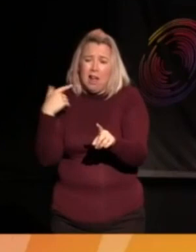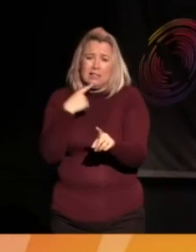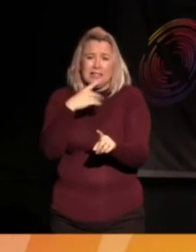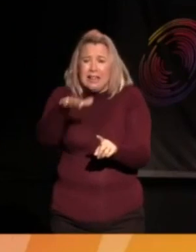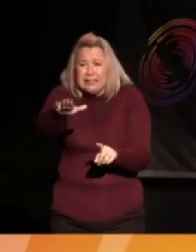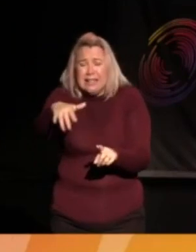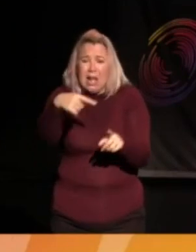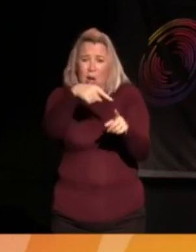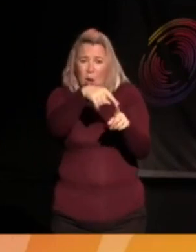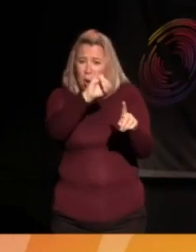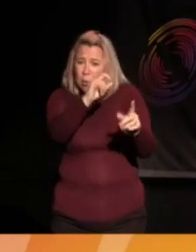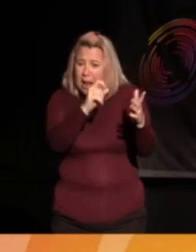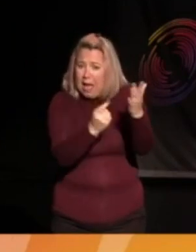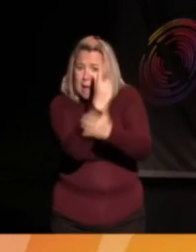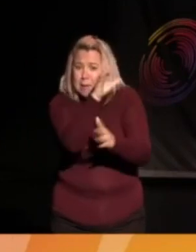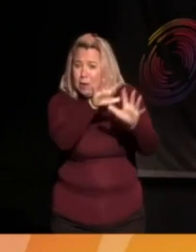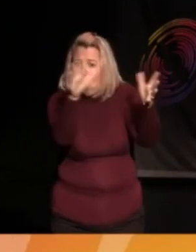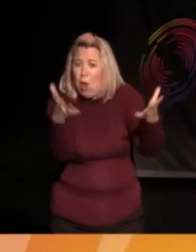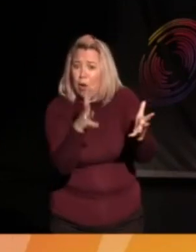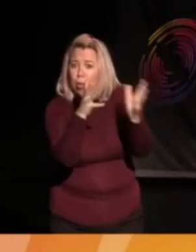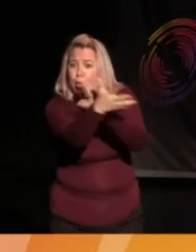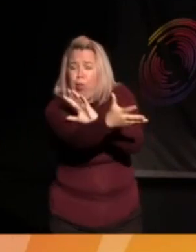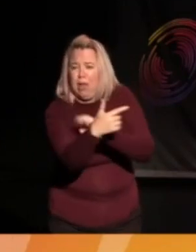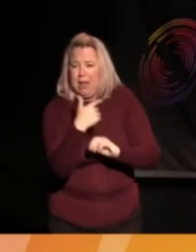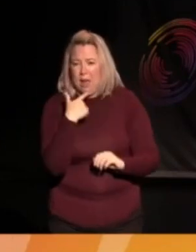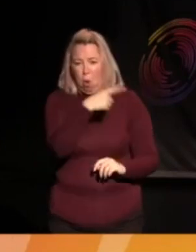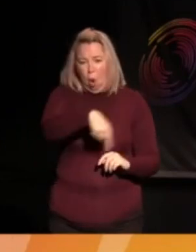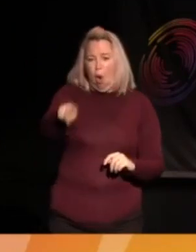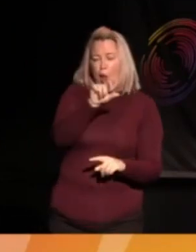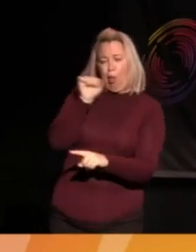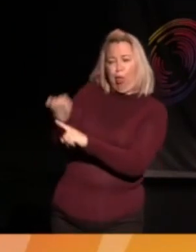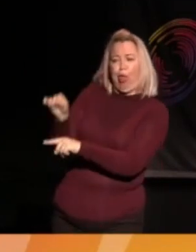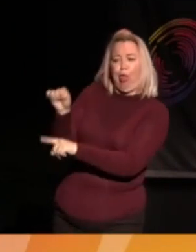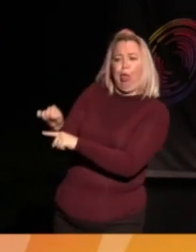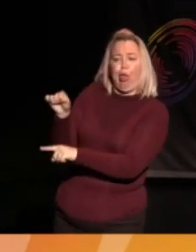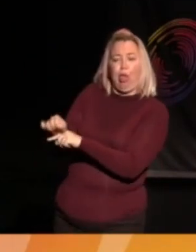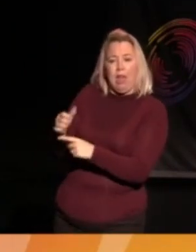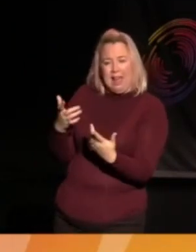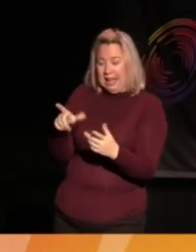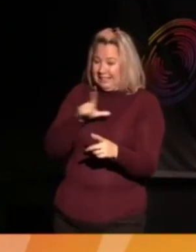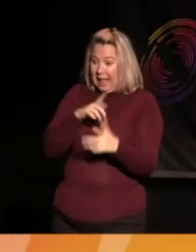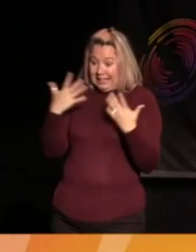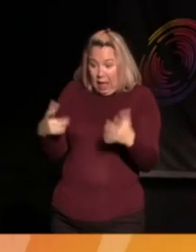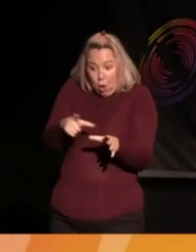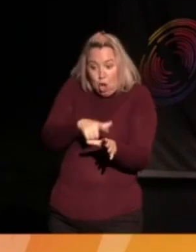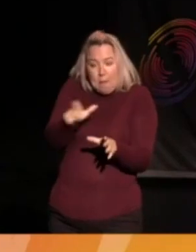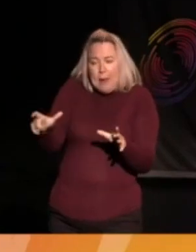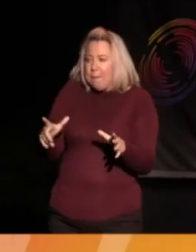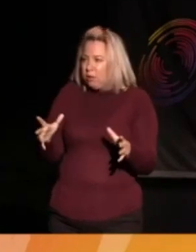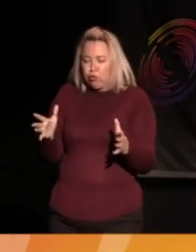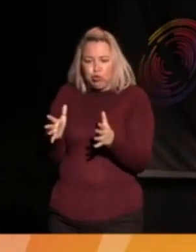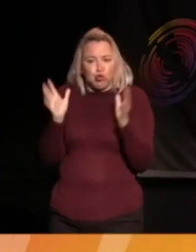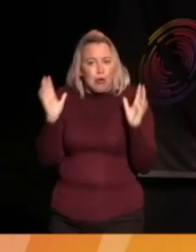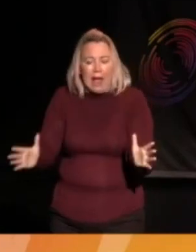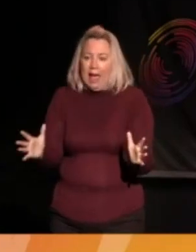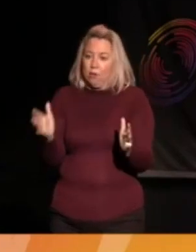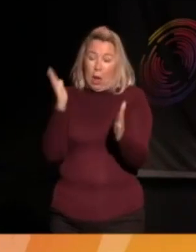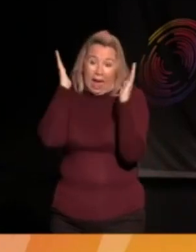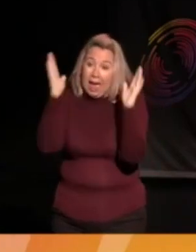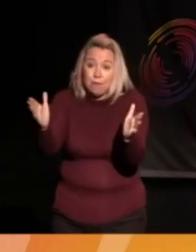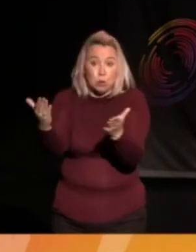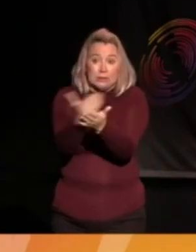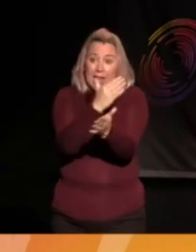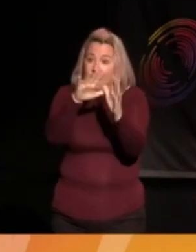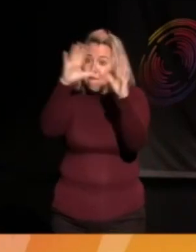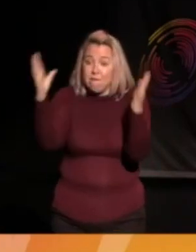in. But they were never listened to. And so I've sort of taken that with so many young people around the world and have gone, this is what I have to do. And